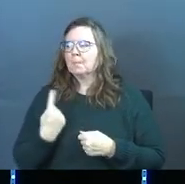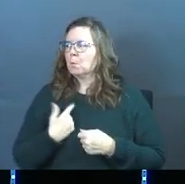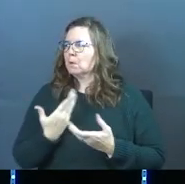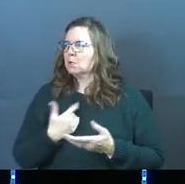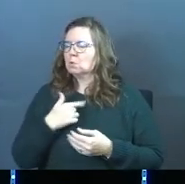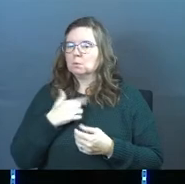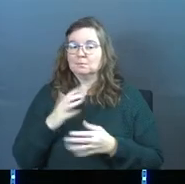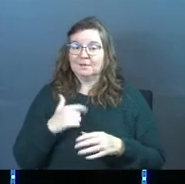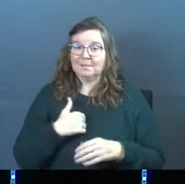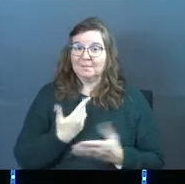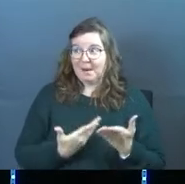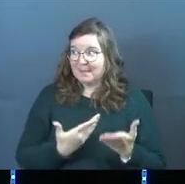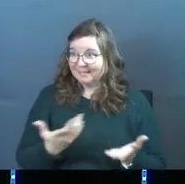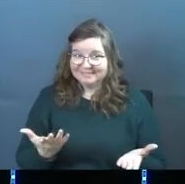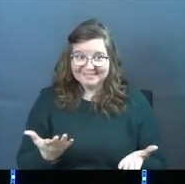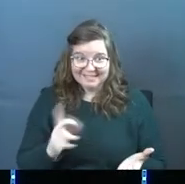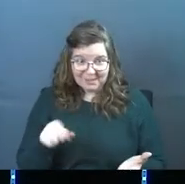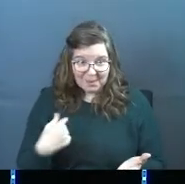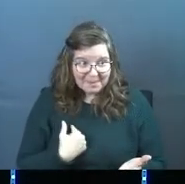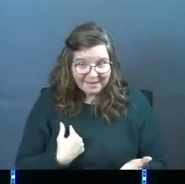the only one here who's done it, probably.